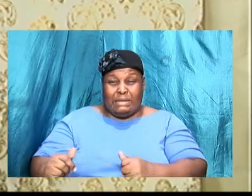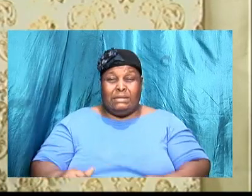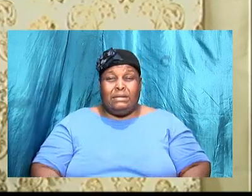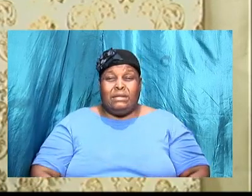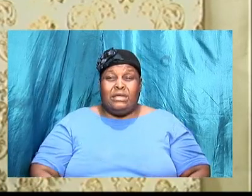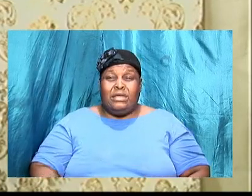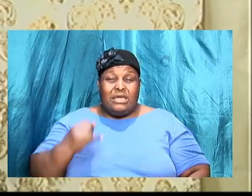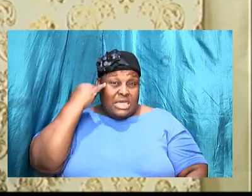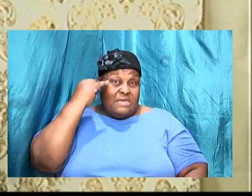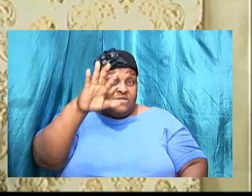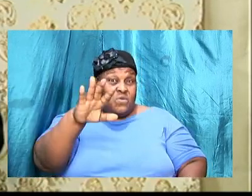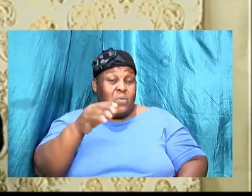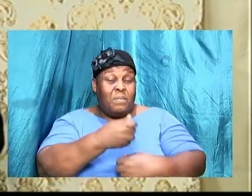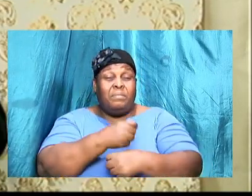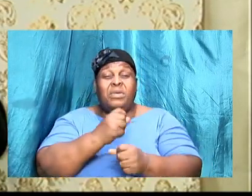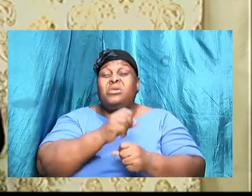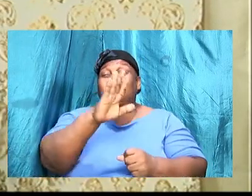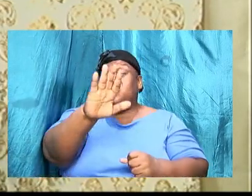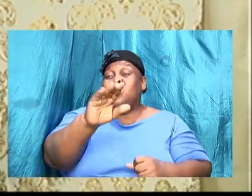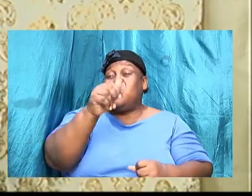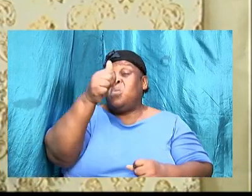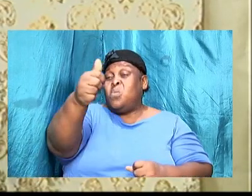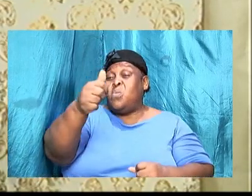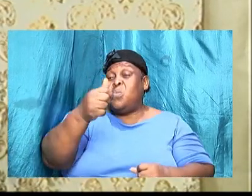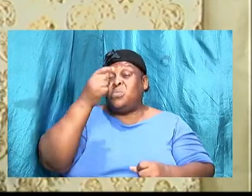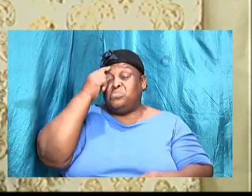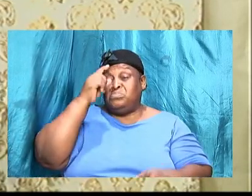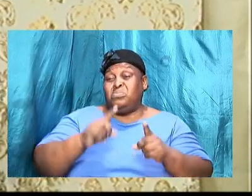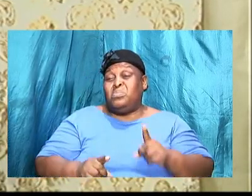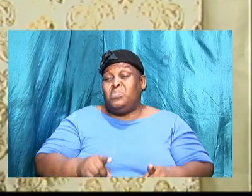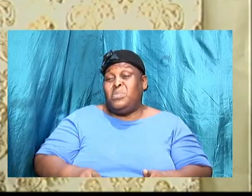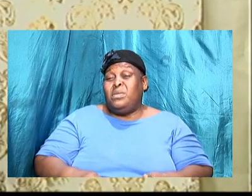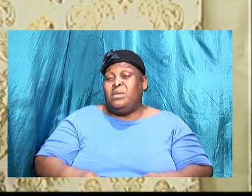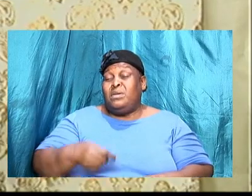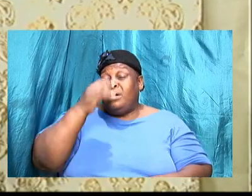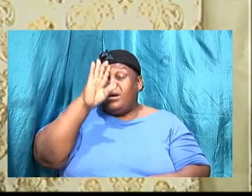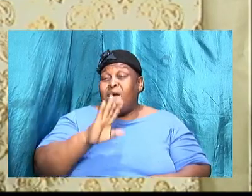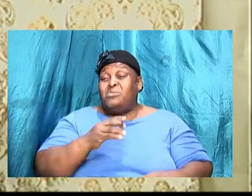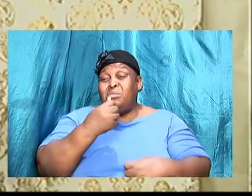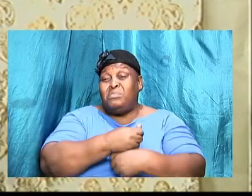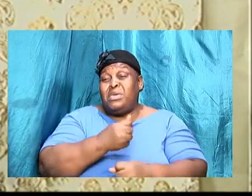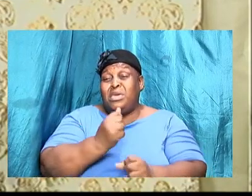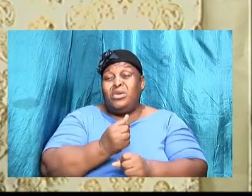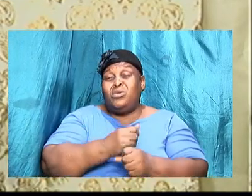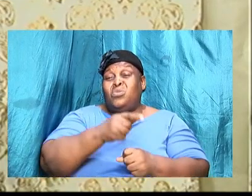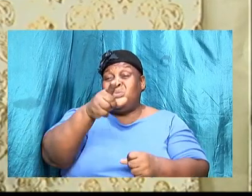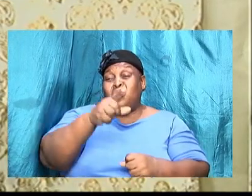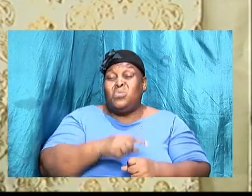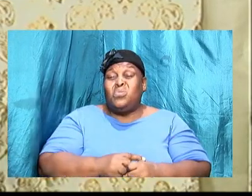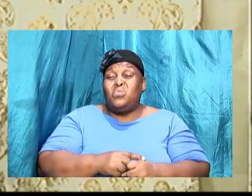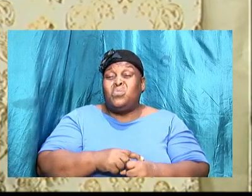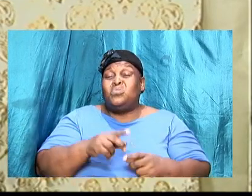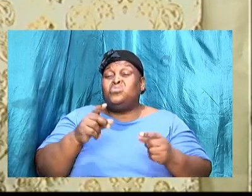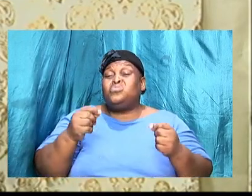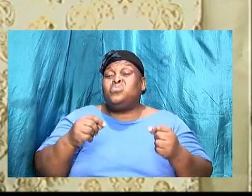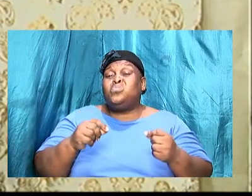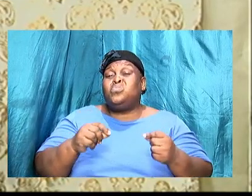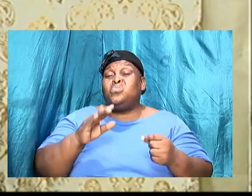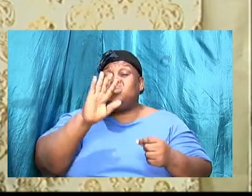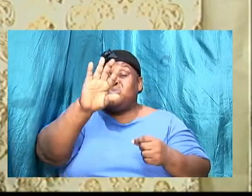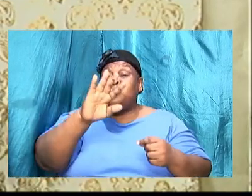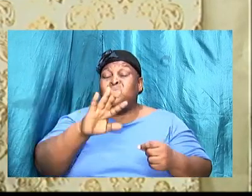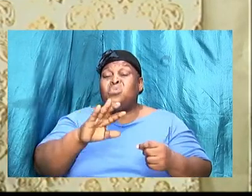make your decision, God will allow you to make that decision. And for me, this is where the permissive will